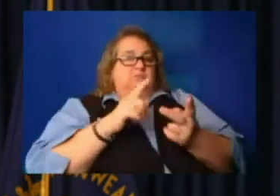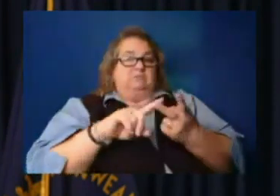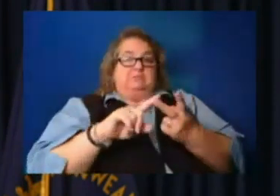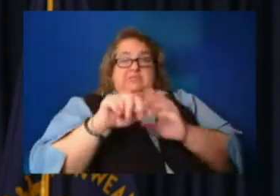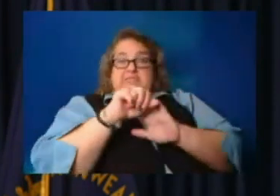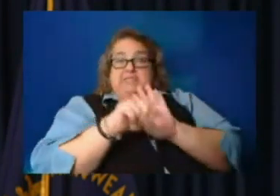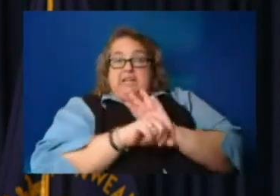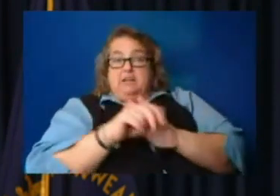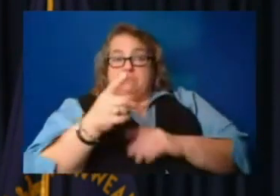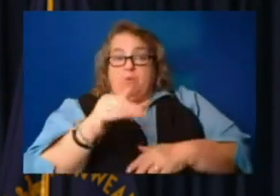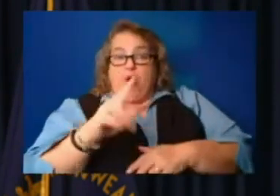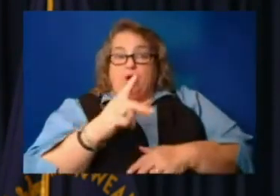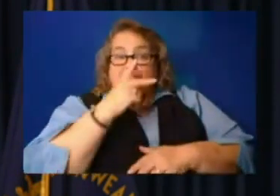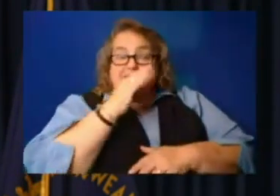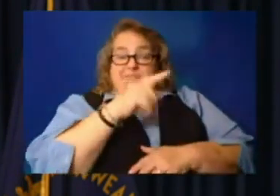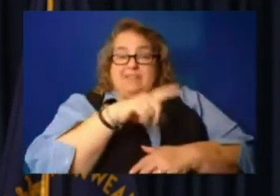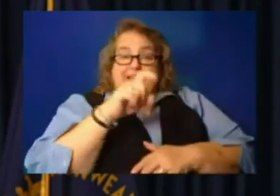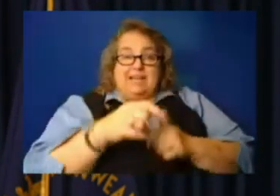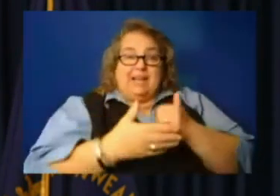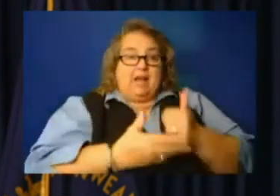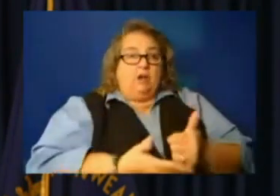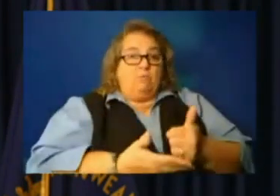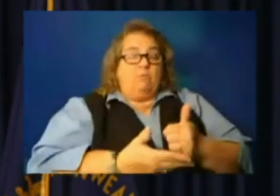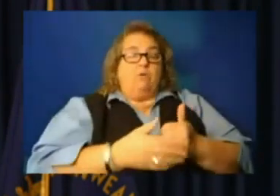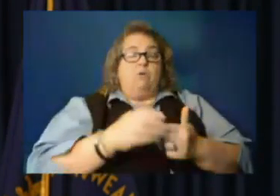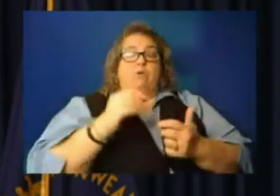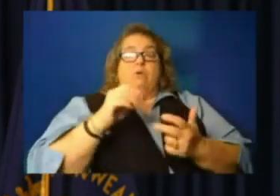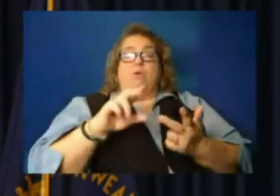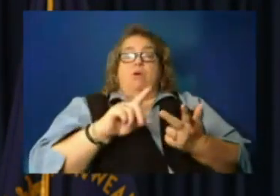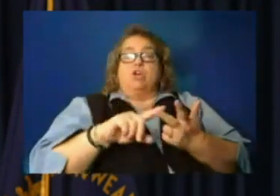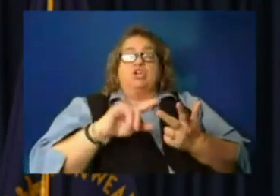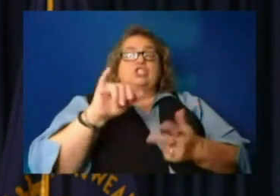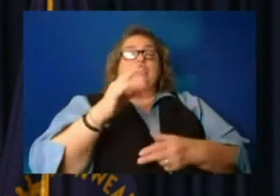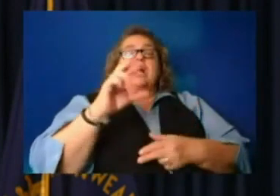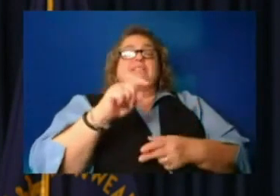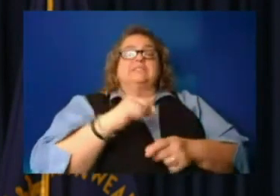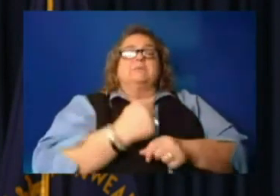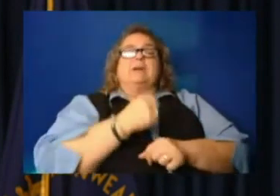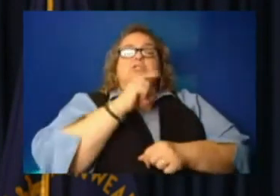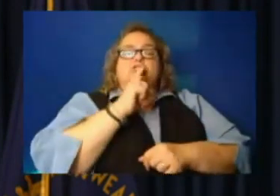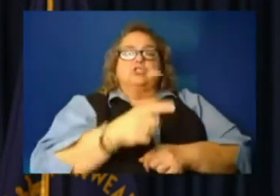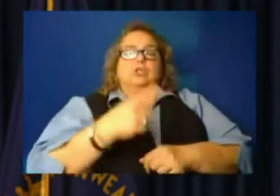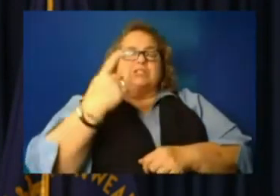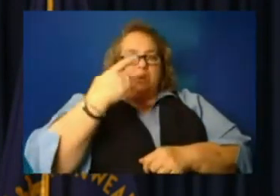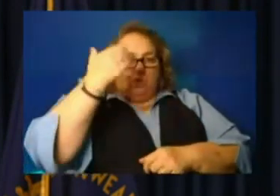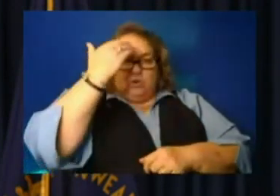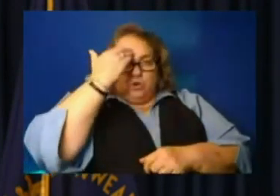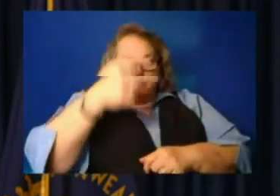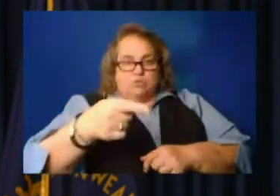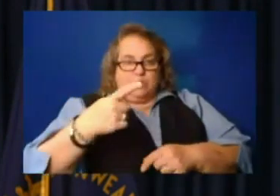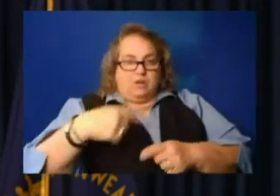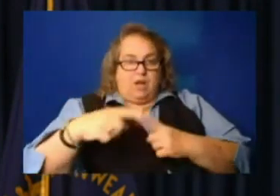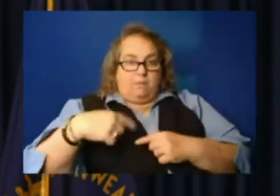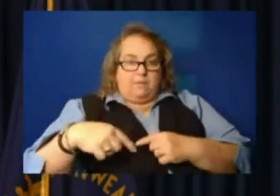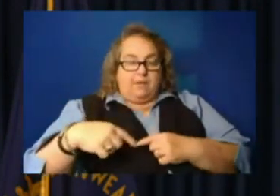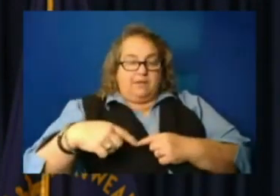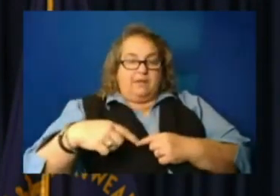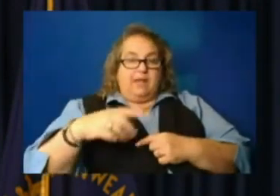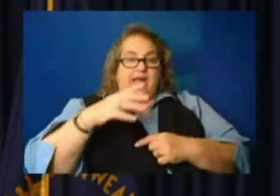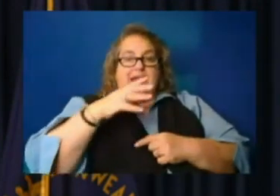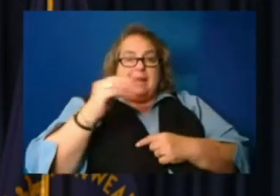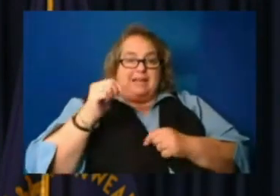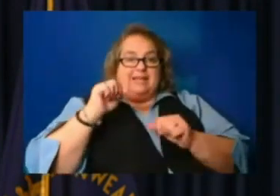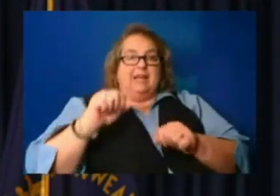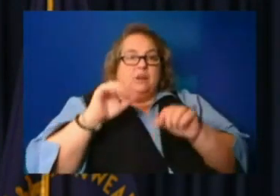need help or assistance. Um, just make sure that someone knows that you're coming and and can put you to